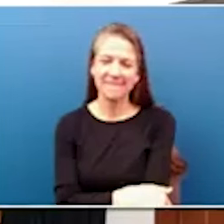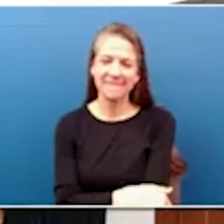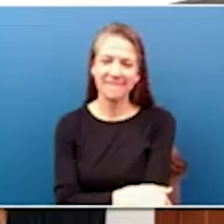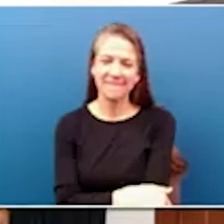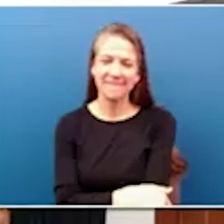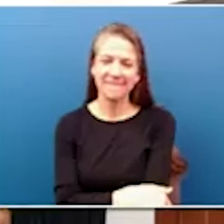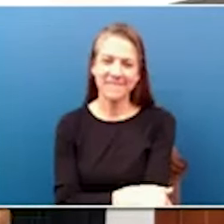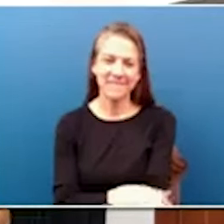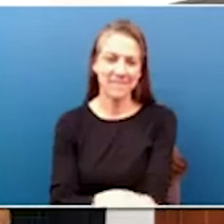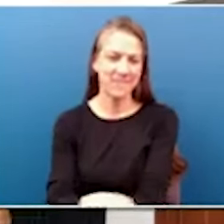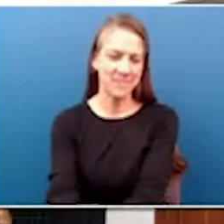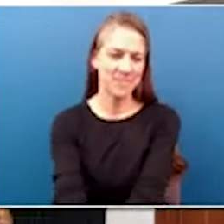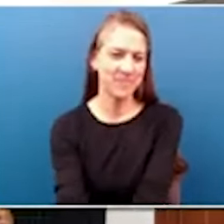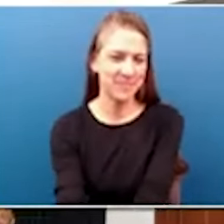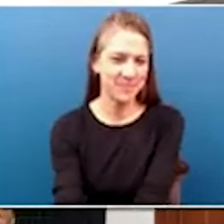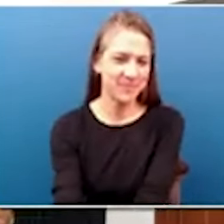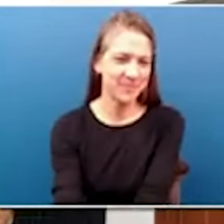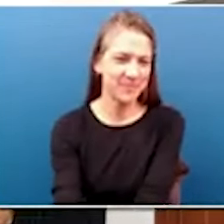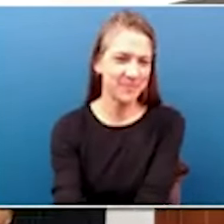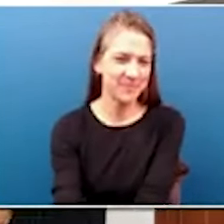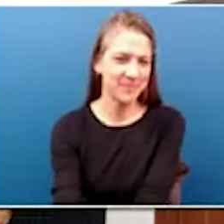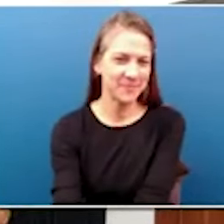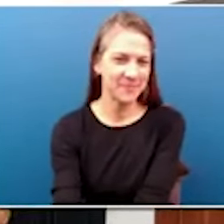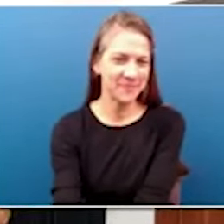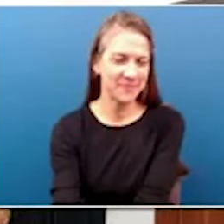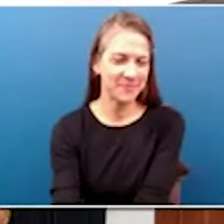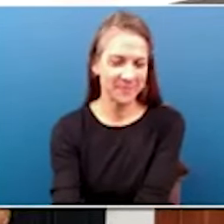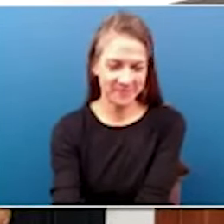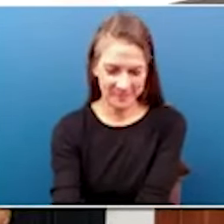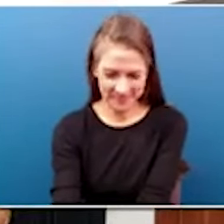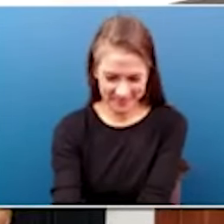the Capitol. Try to talk some sense into everybody if you can.